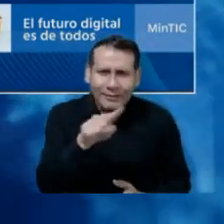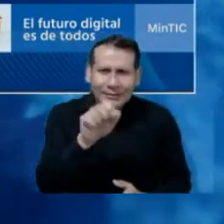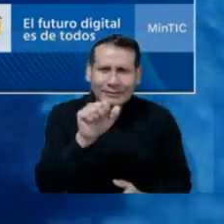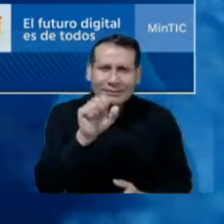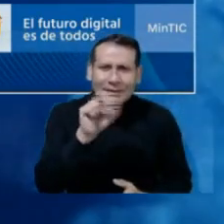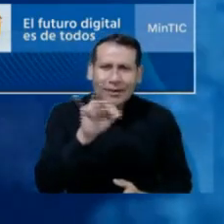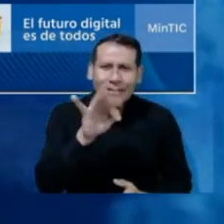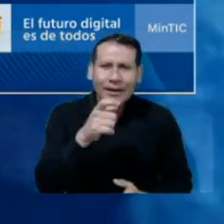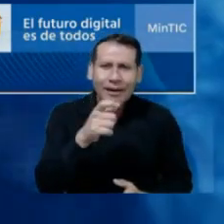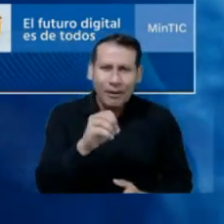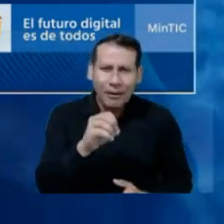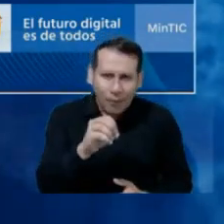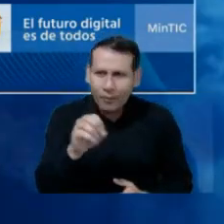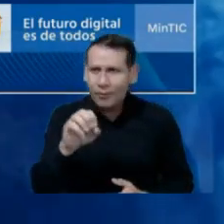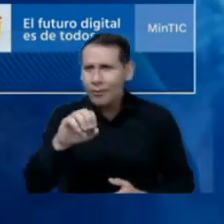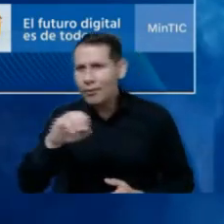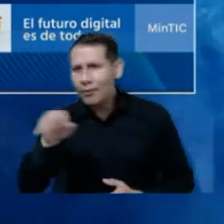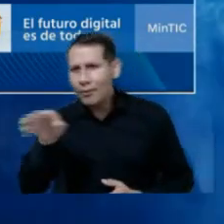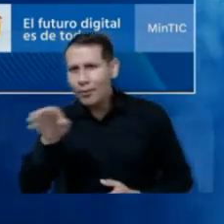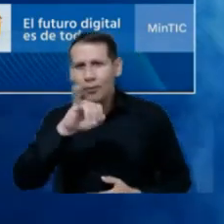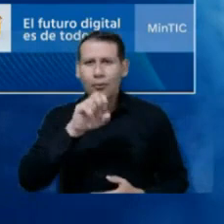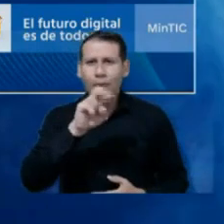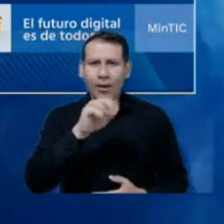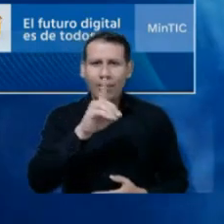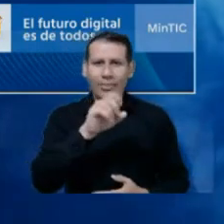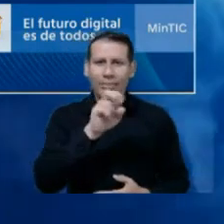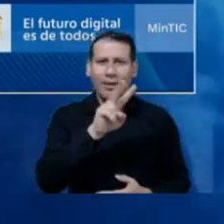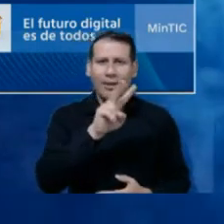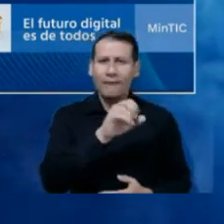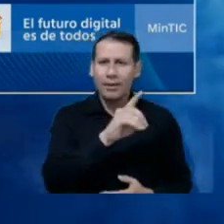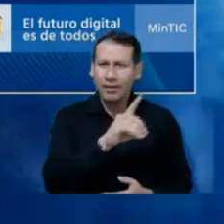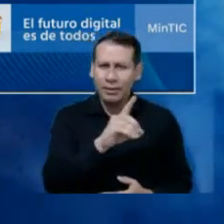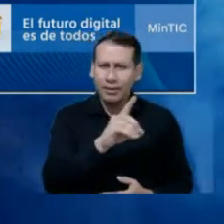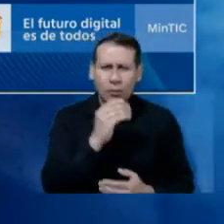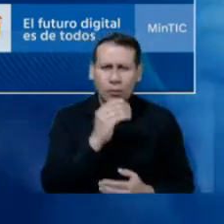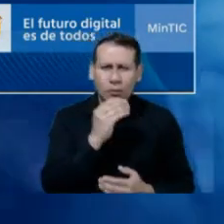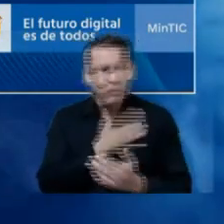in this discussion.